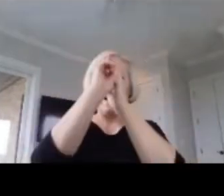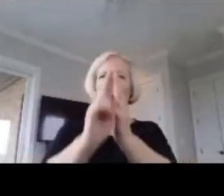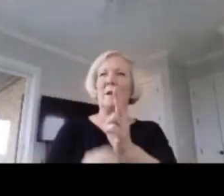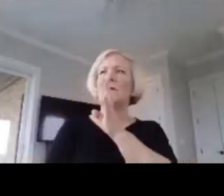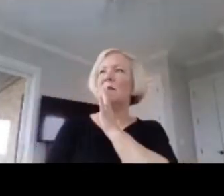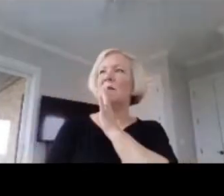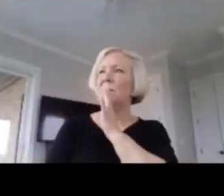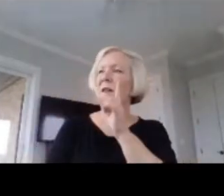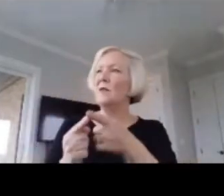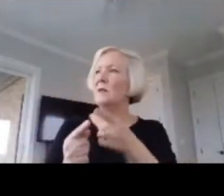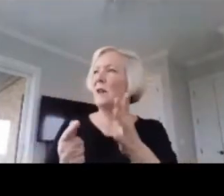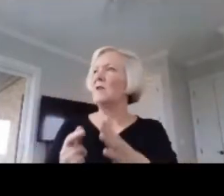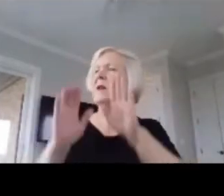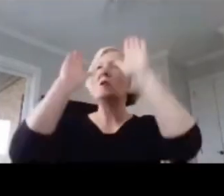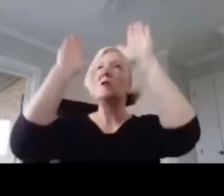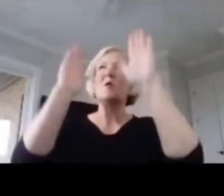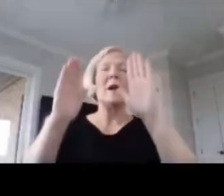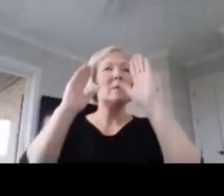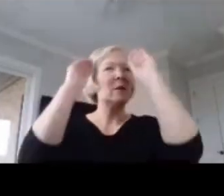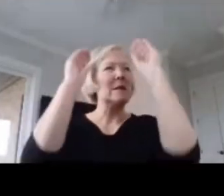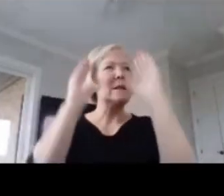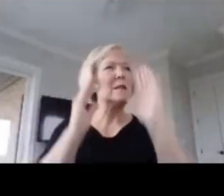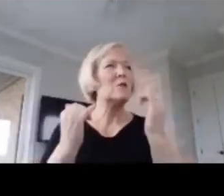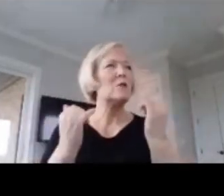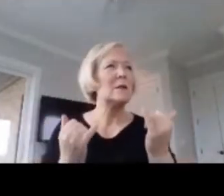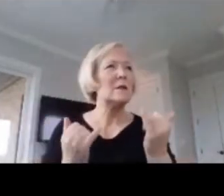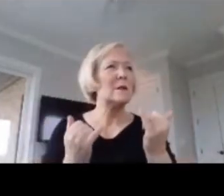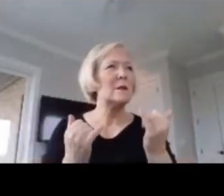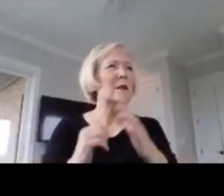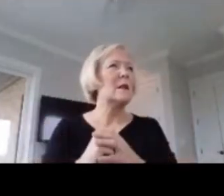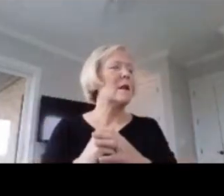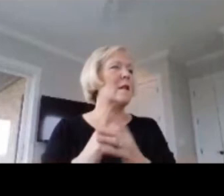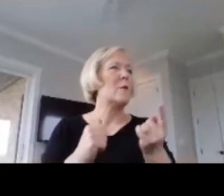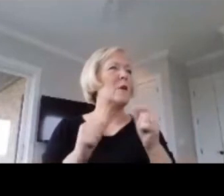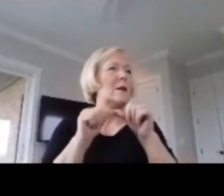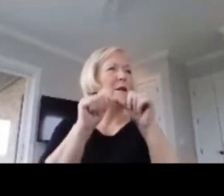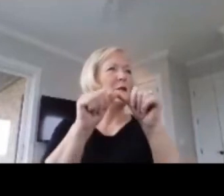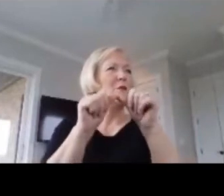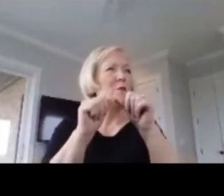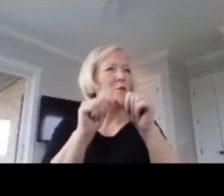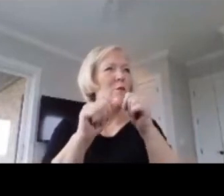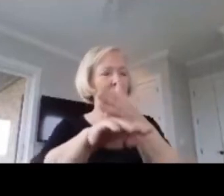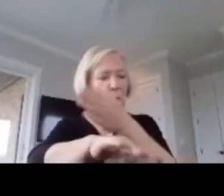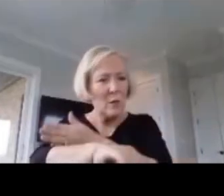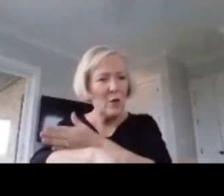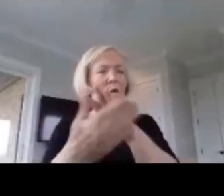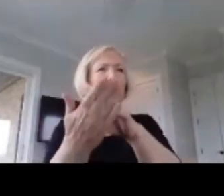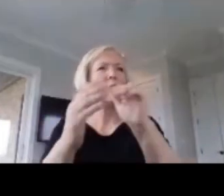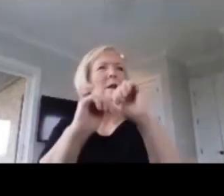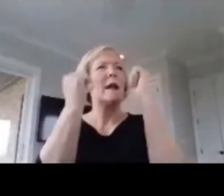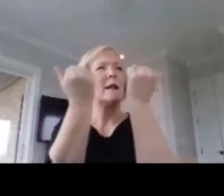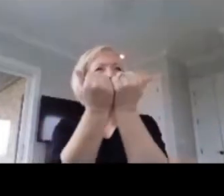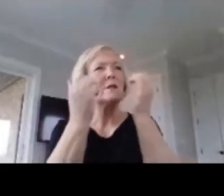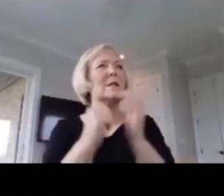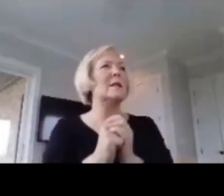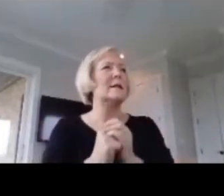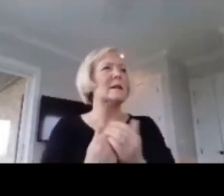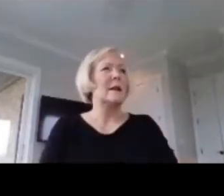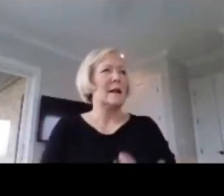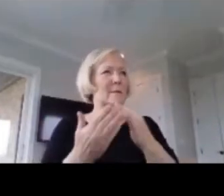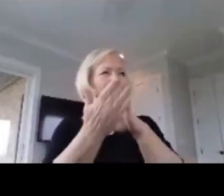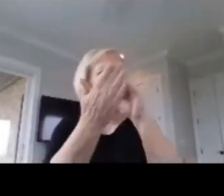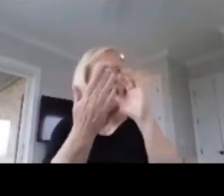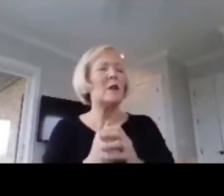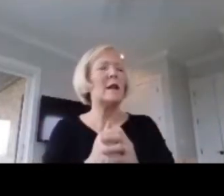such incredible teachers who will continue to foster student agency, inspire learning, and impact